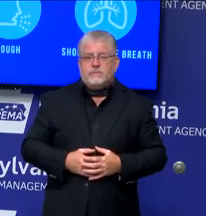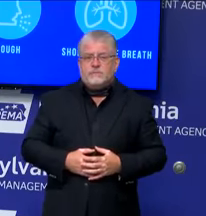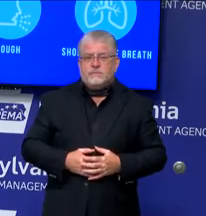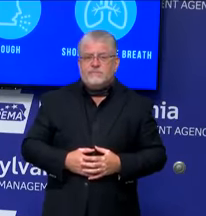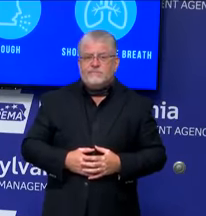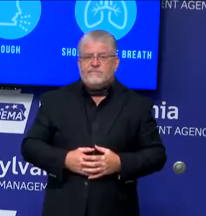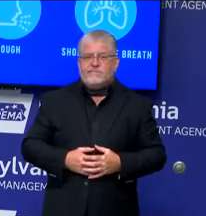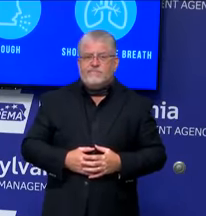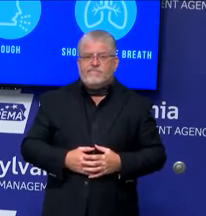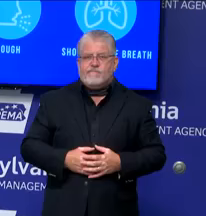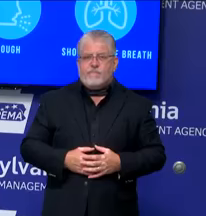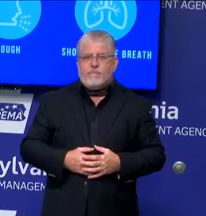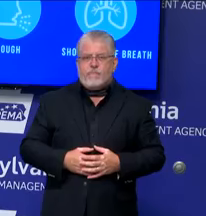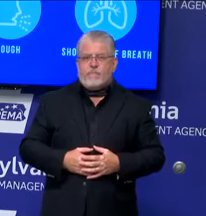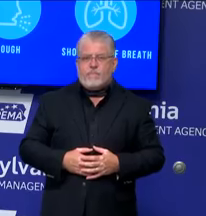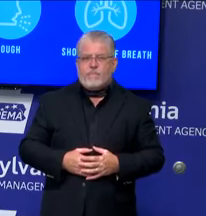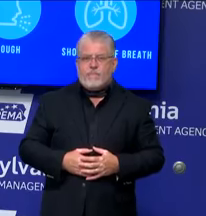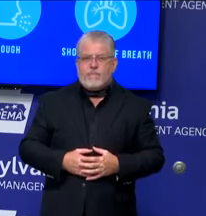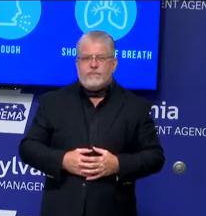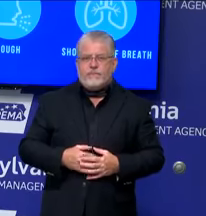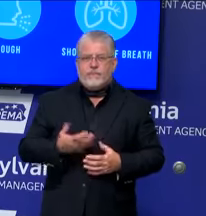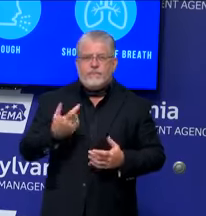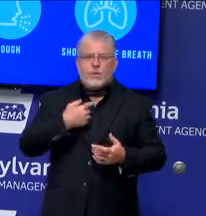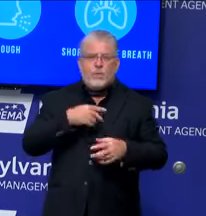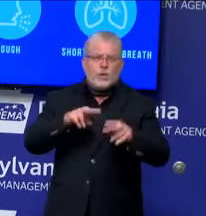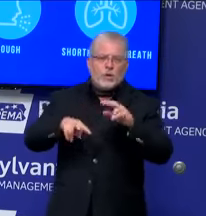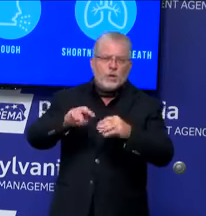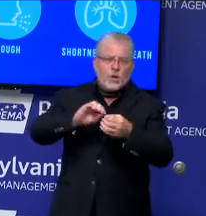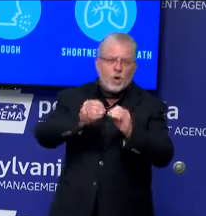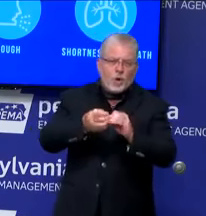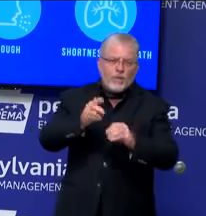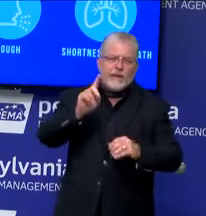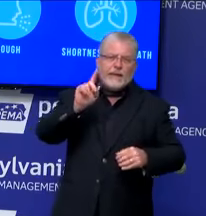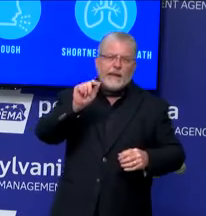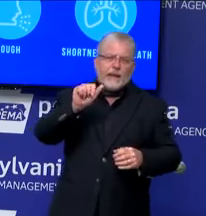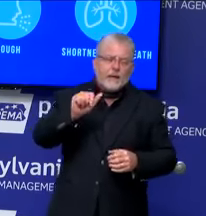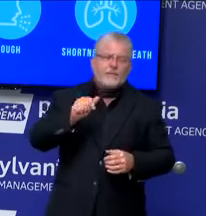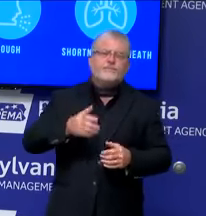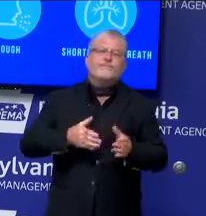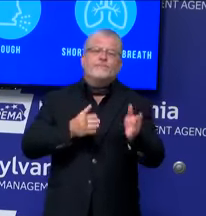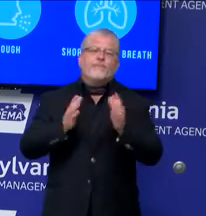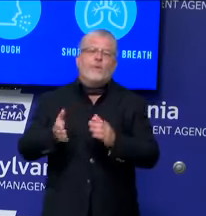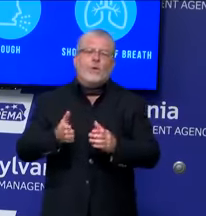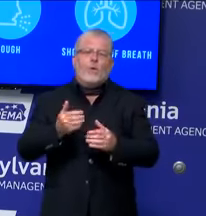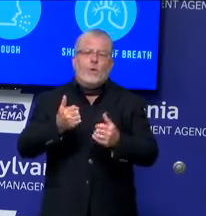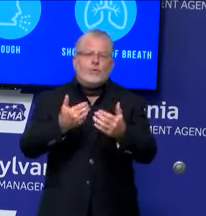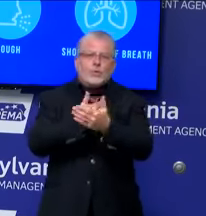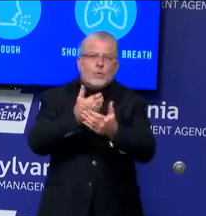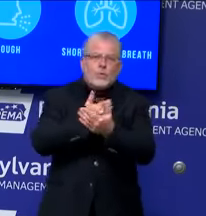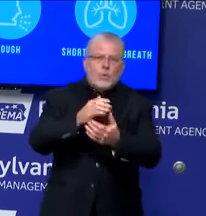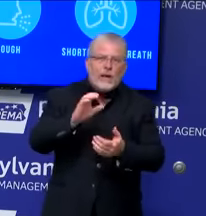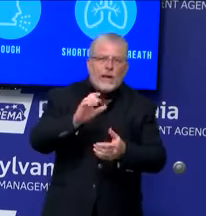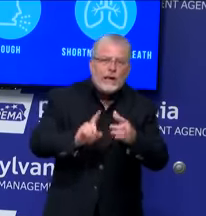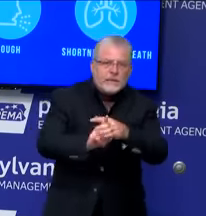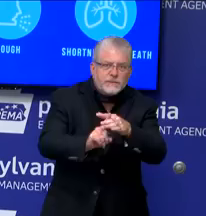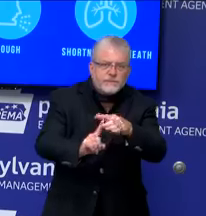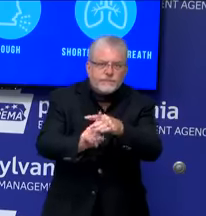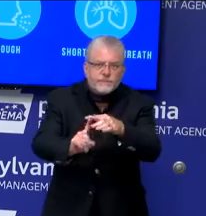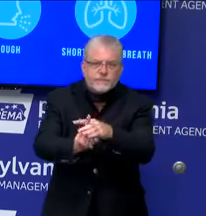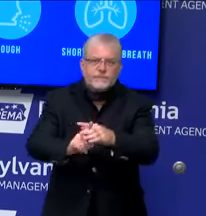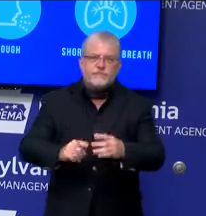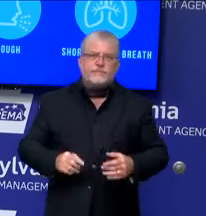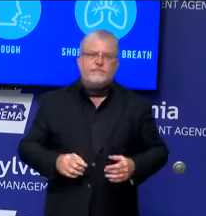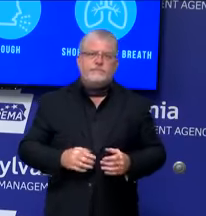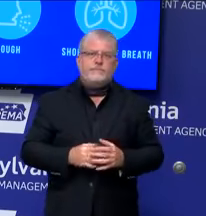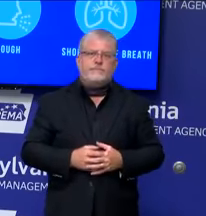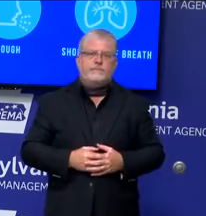look at. We look at the number of cases, new cases in a county or in an area. We look at the cases per